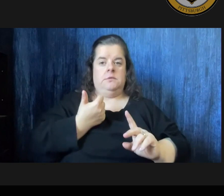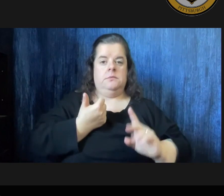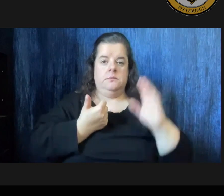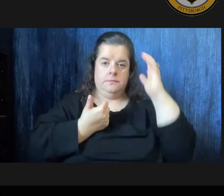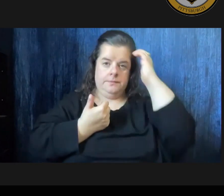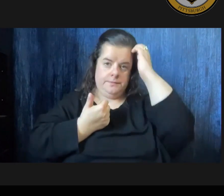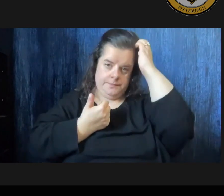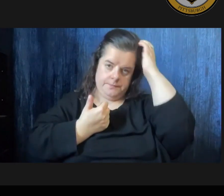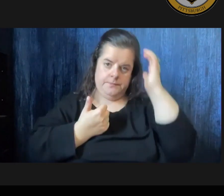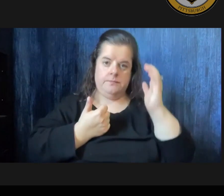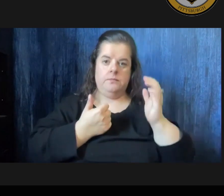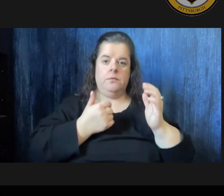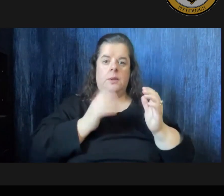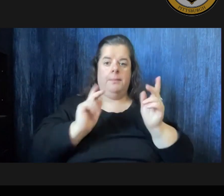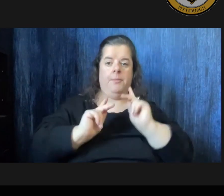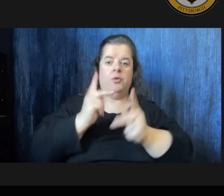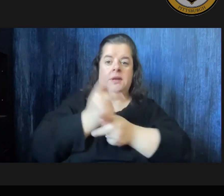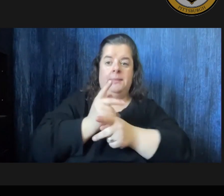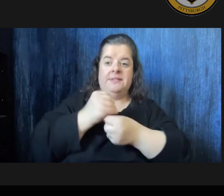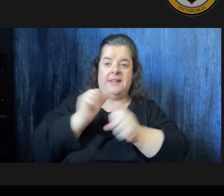and the people who keep us safe